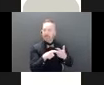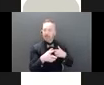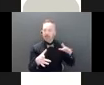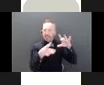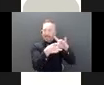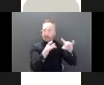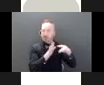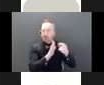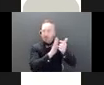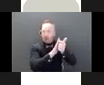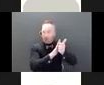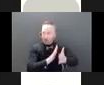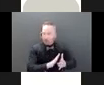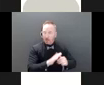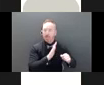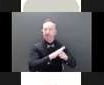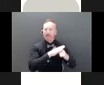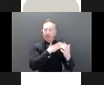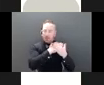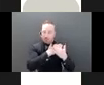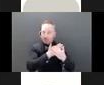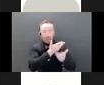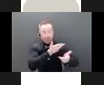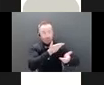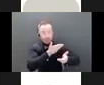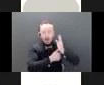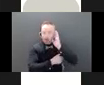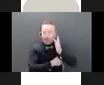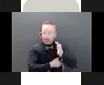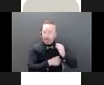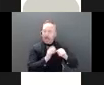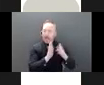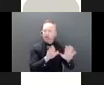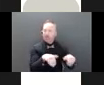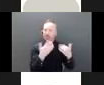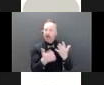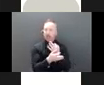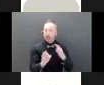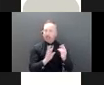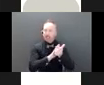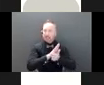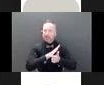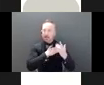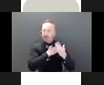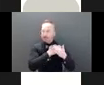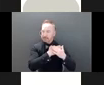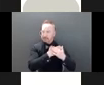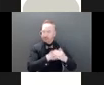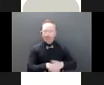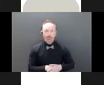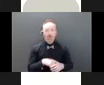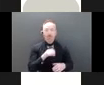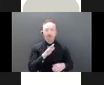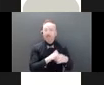the lawyer who will have some consultation with you and then give you that free legal advice as well. So that's the Law